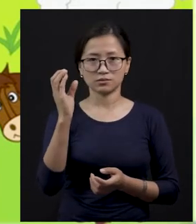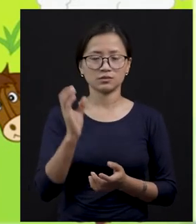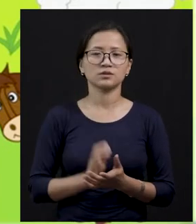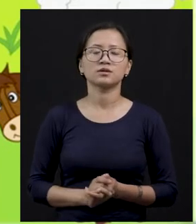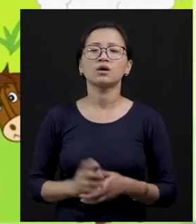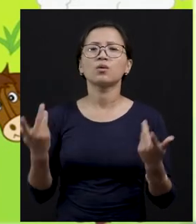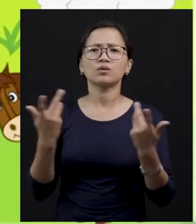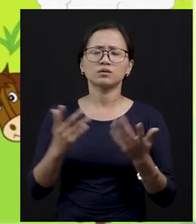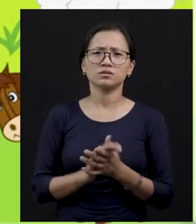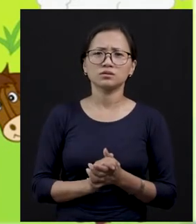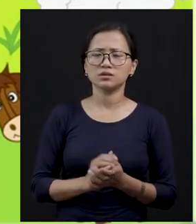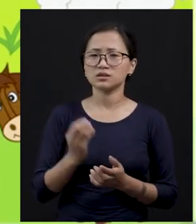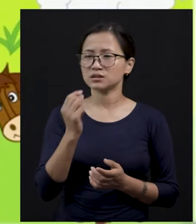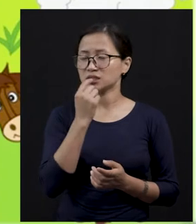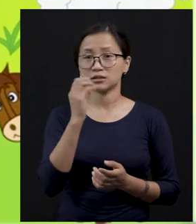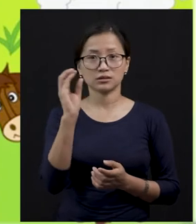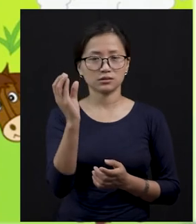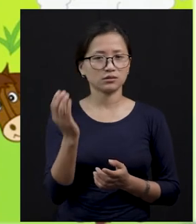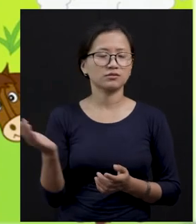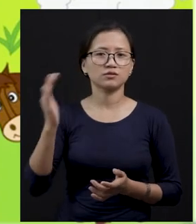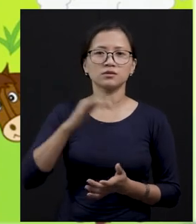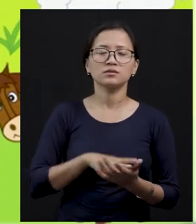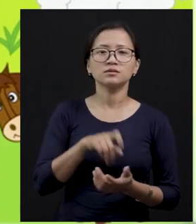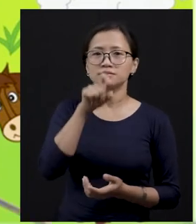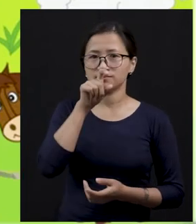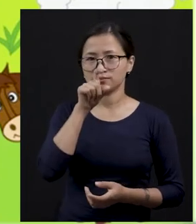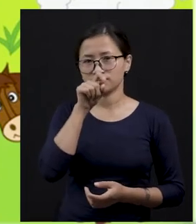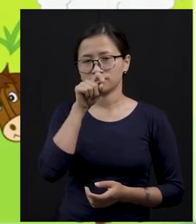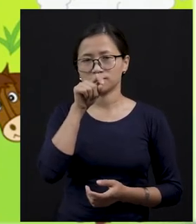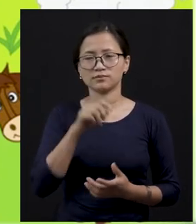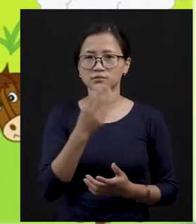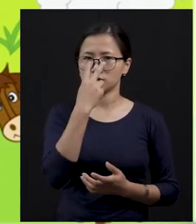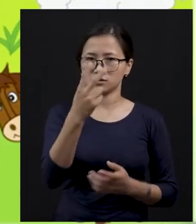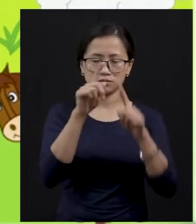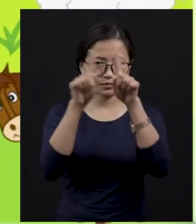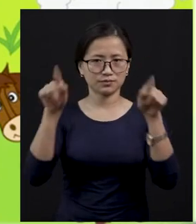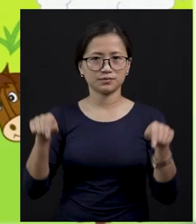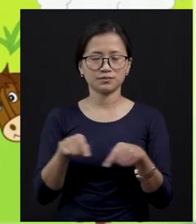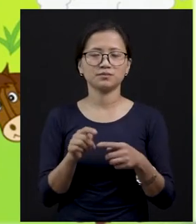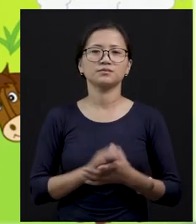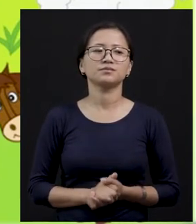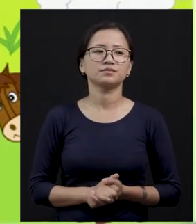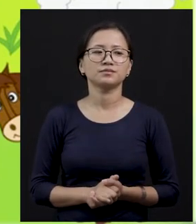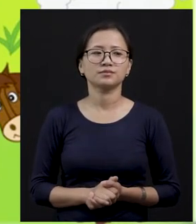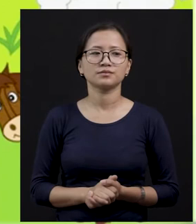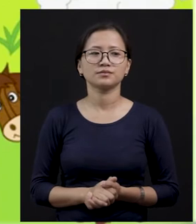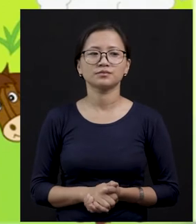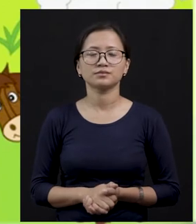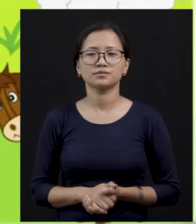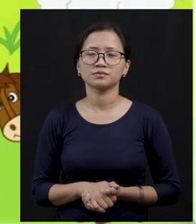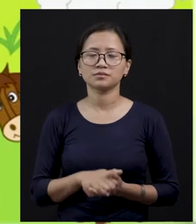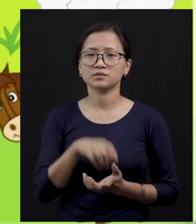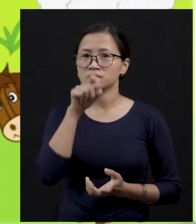And from where do eggs come from, children? Eggs come from... Here, see in the picture, the hand